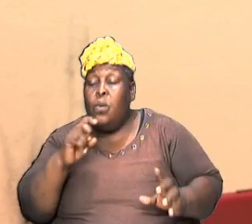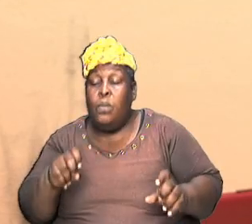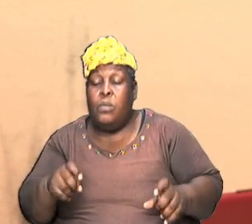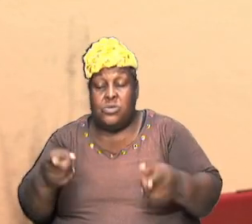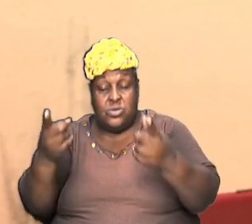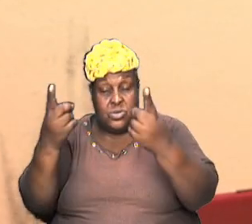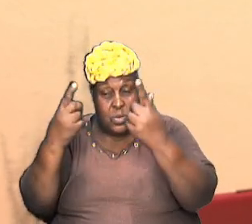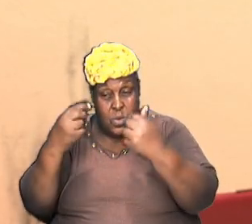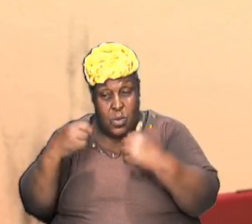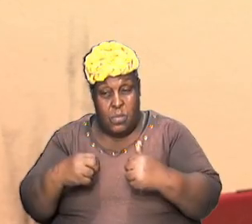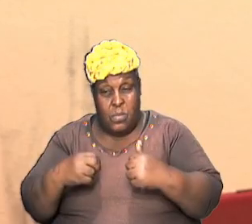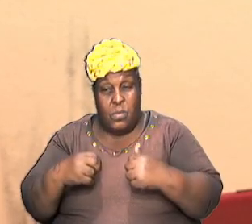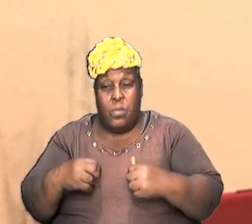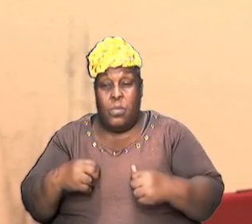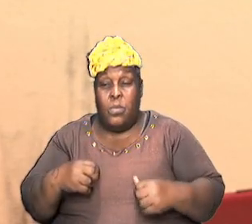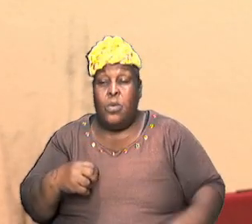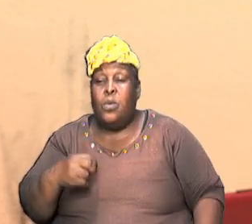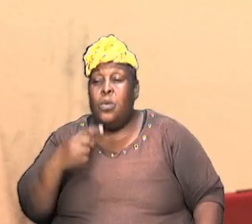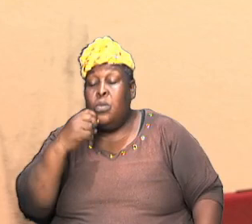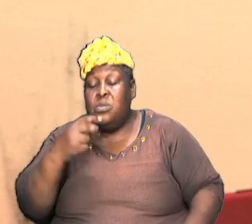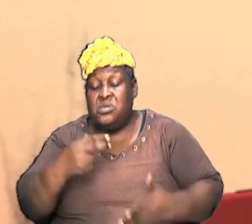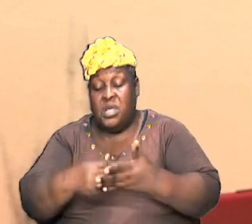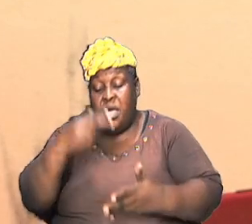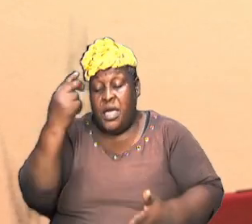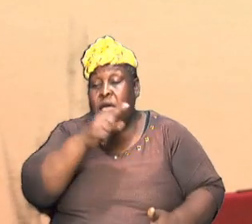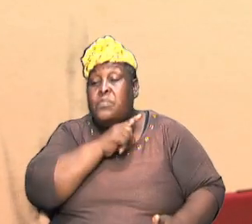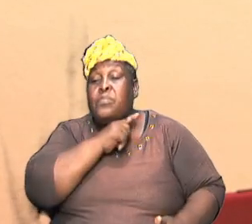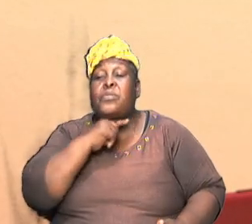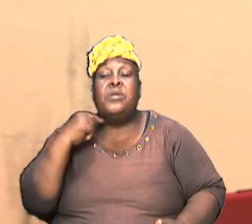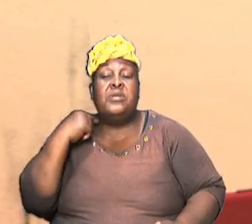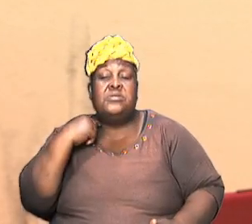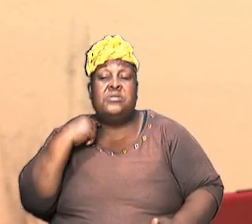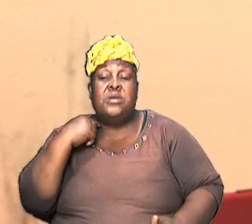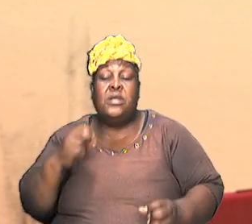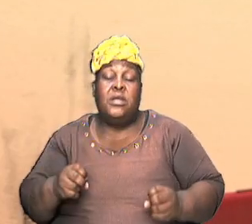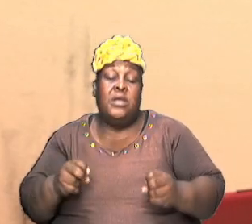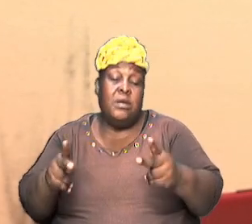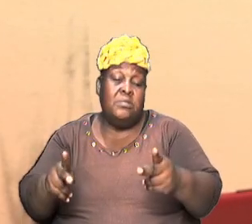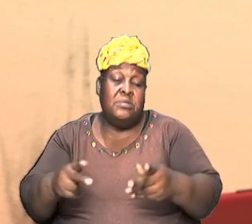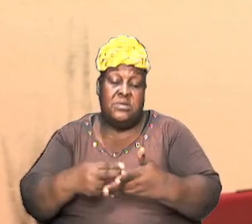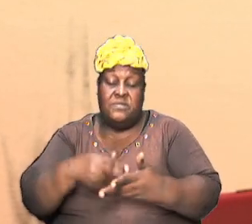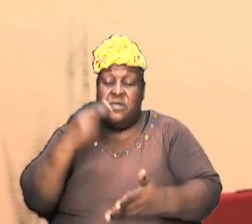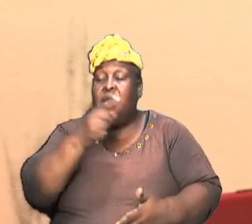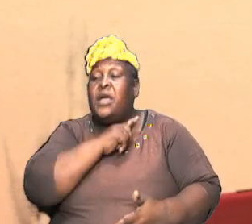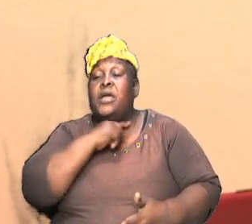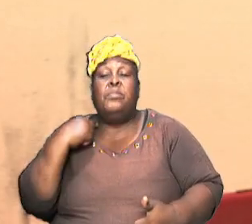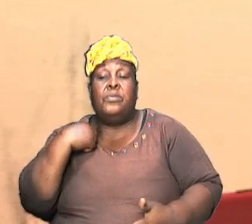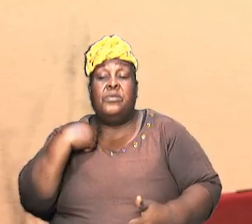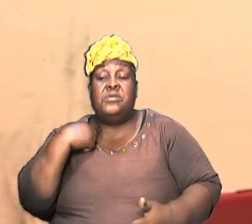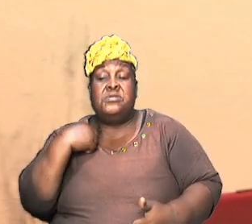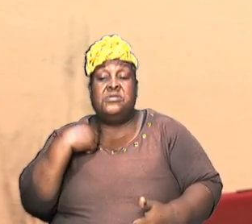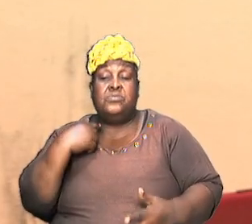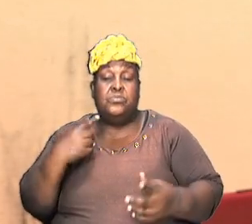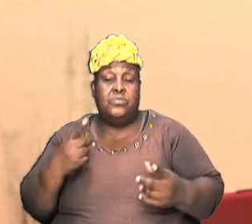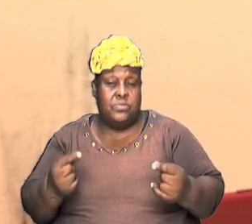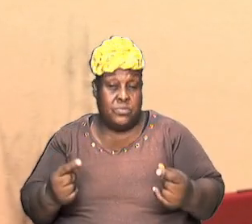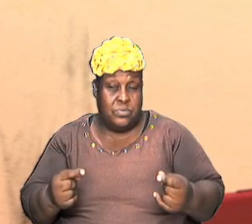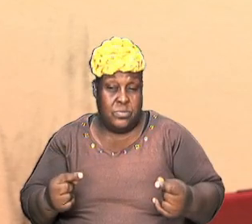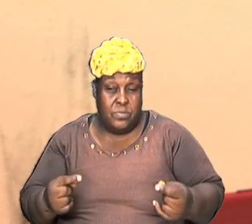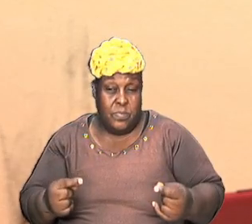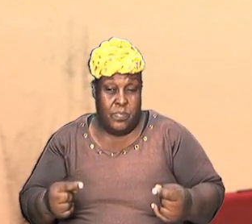who was to be a high priest and what the purpose of a high priest was notice that